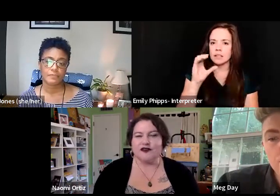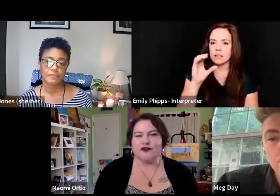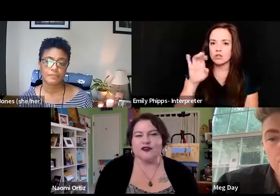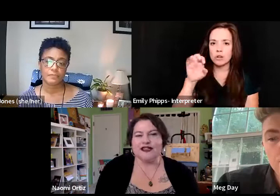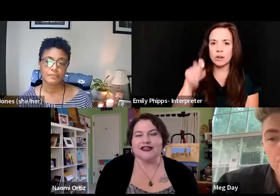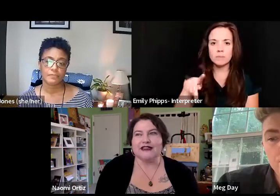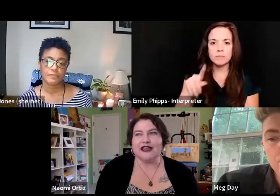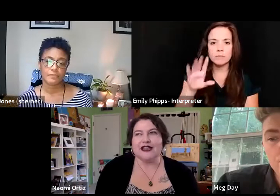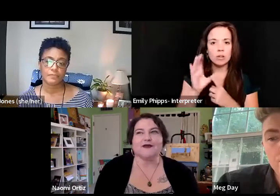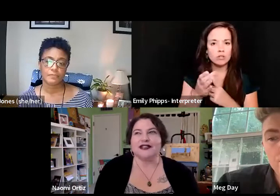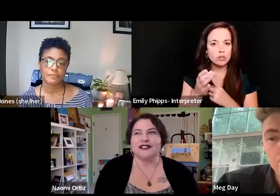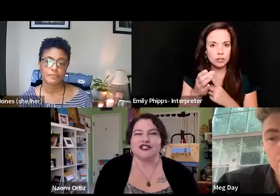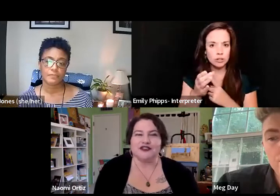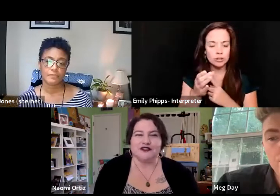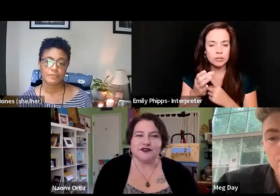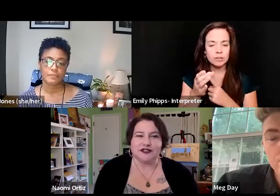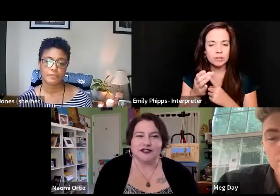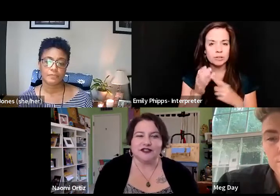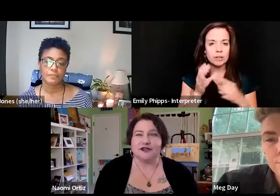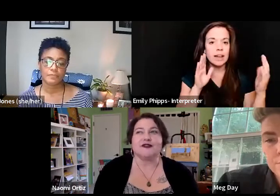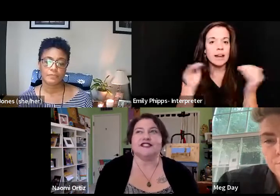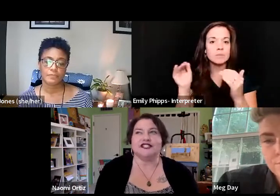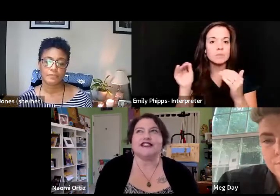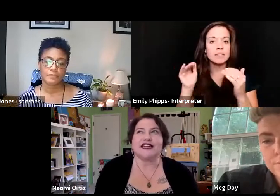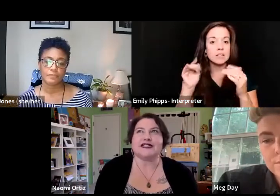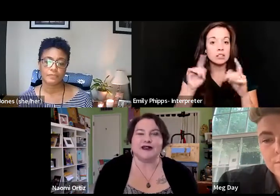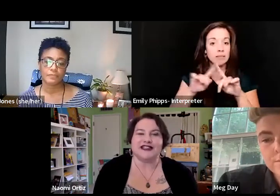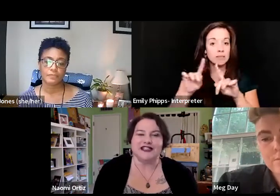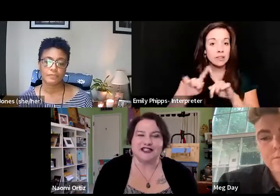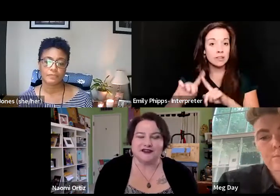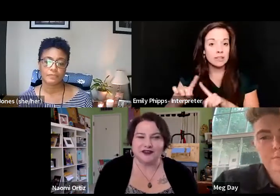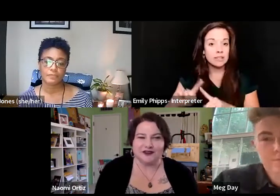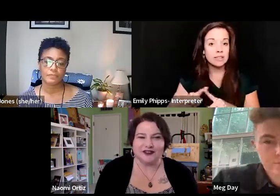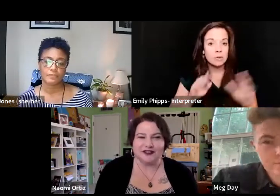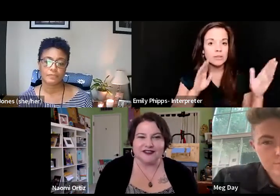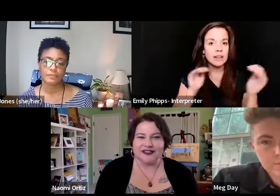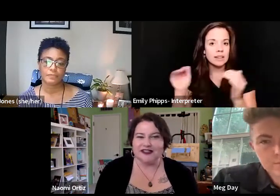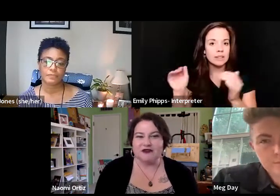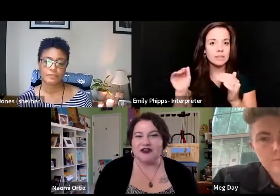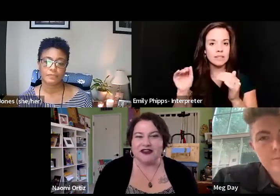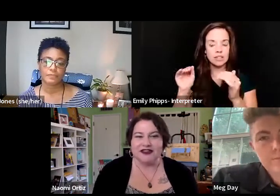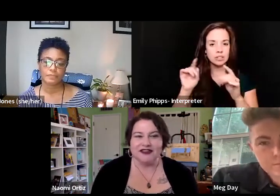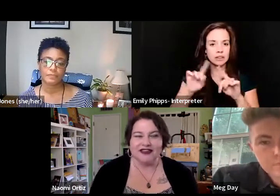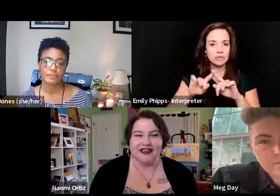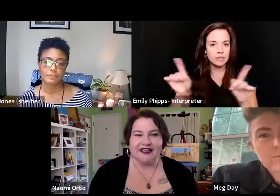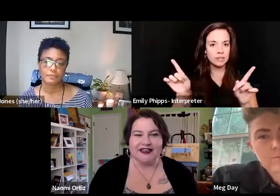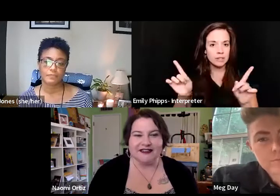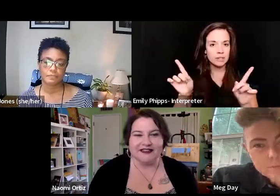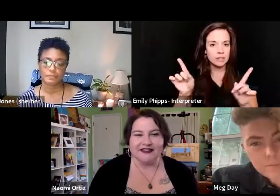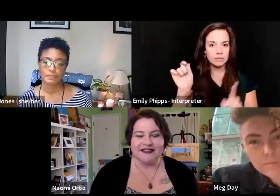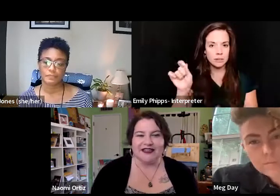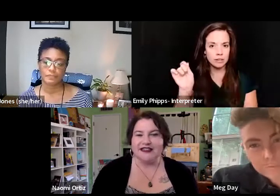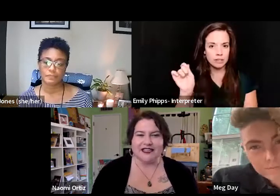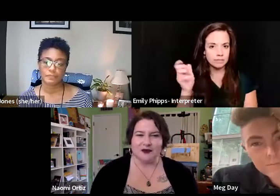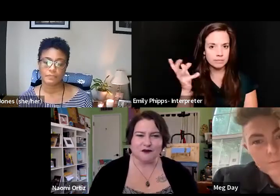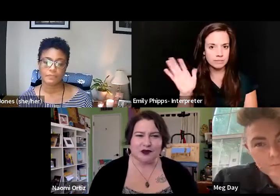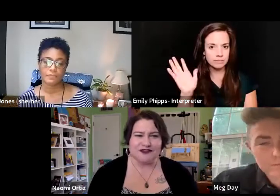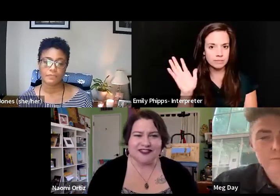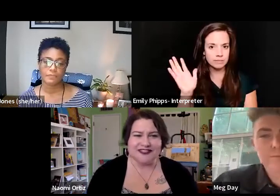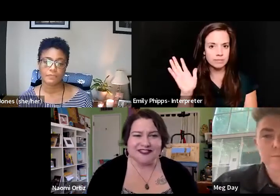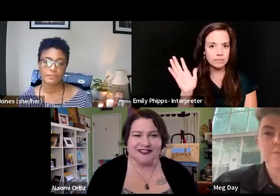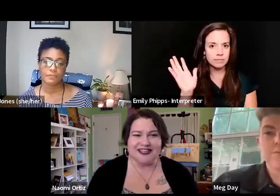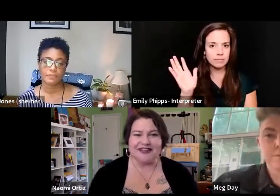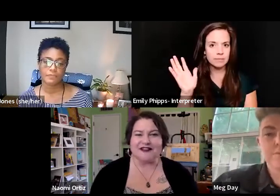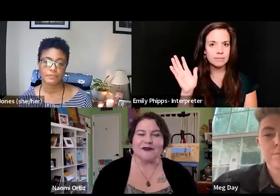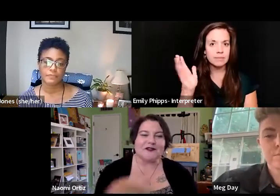ex, you know, where like an expectation of difference, there was just an expectation of difference period. And things weren't